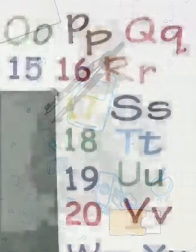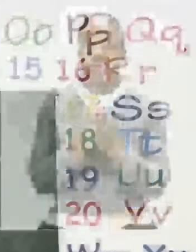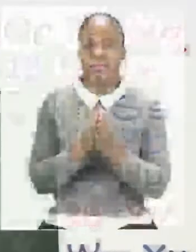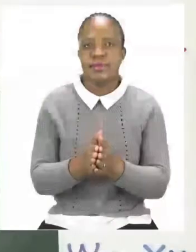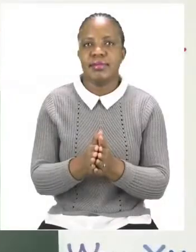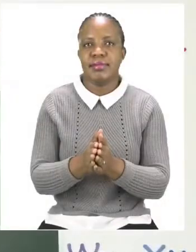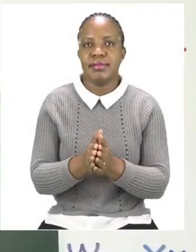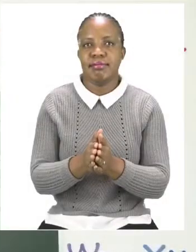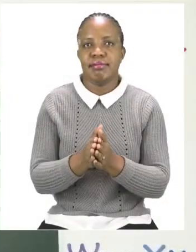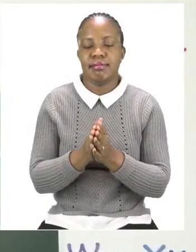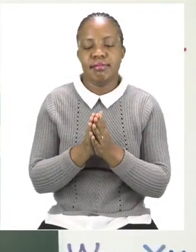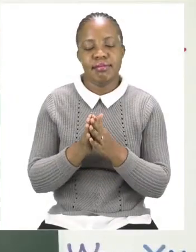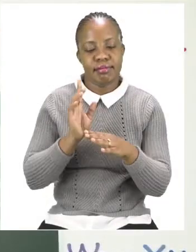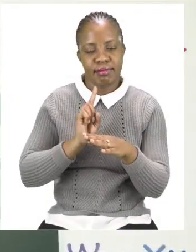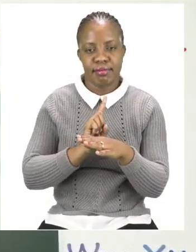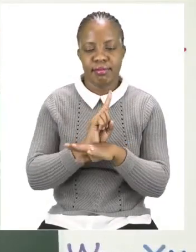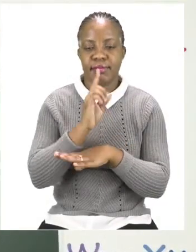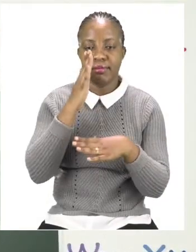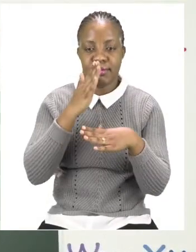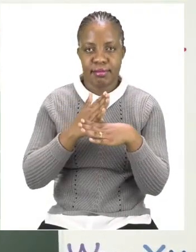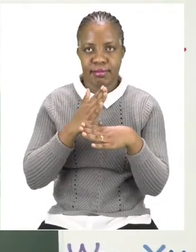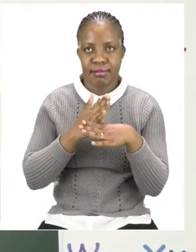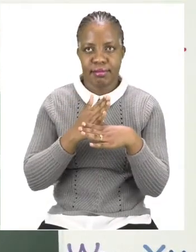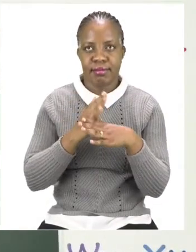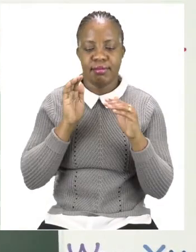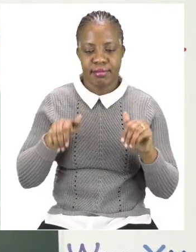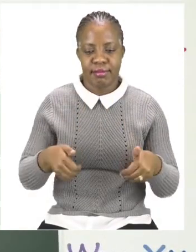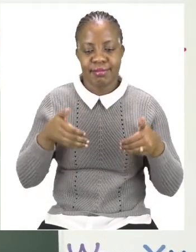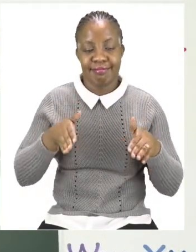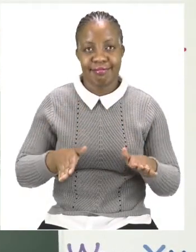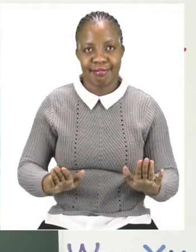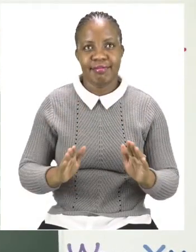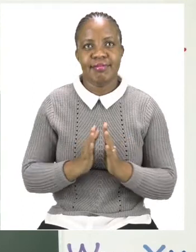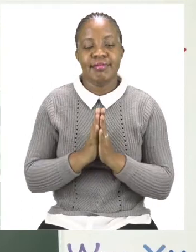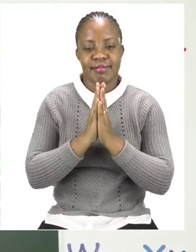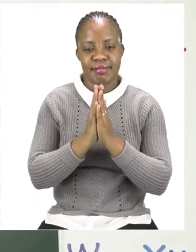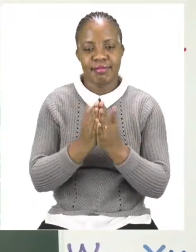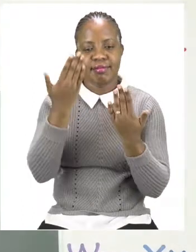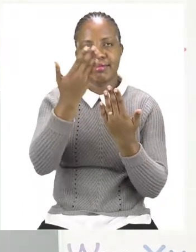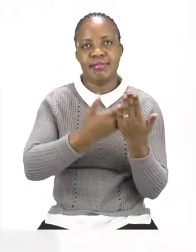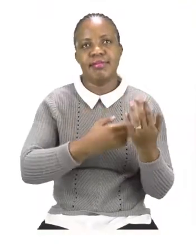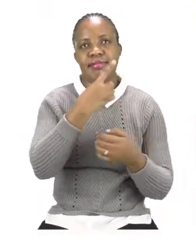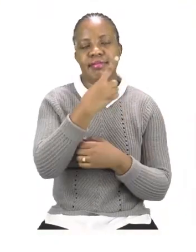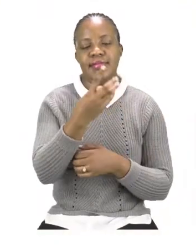For our first exercise boys and girls please can we turn to page 16.